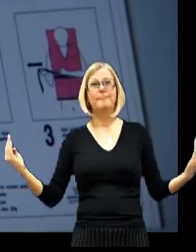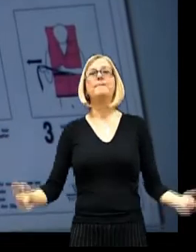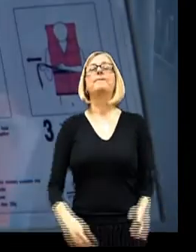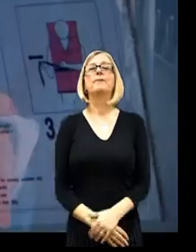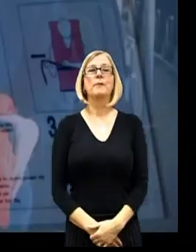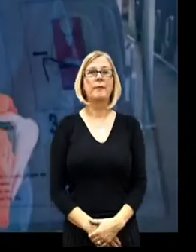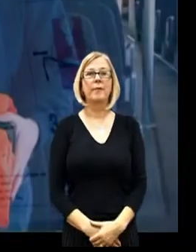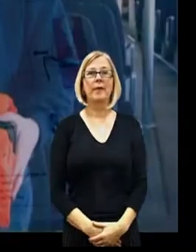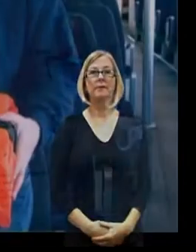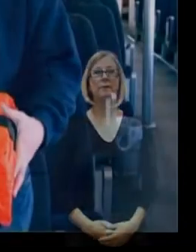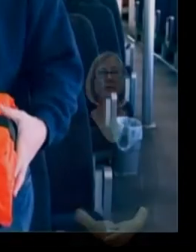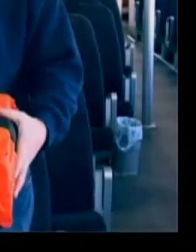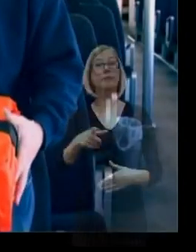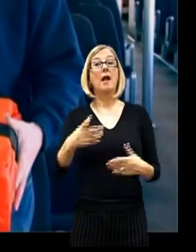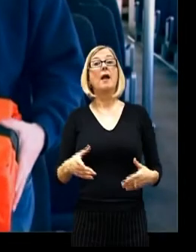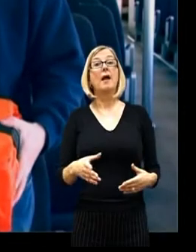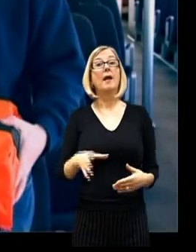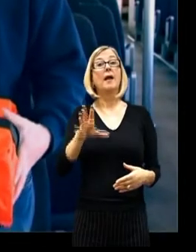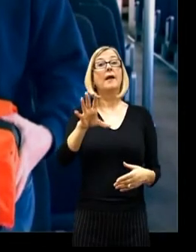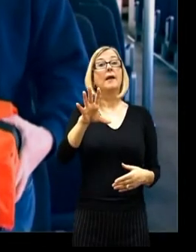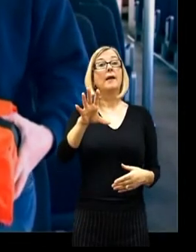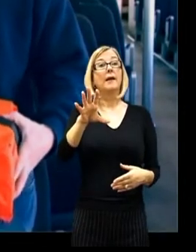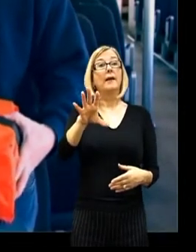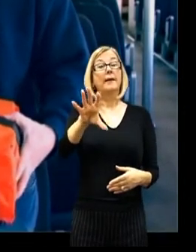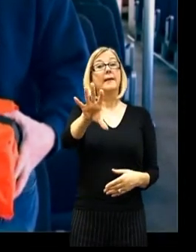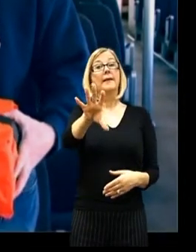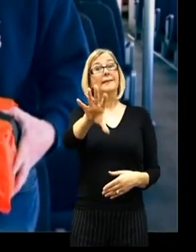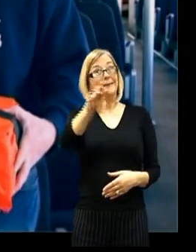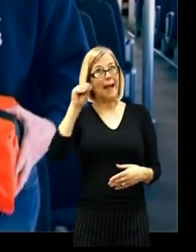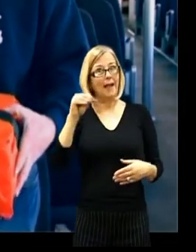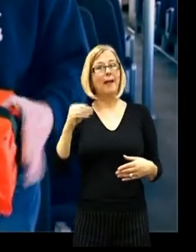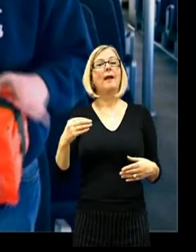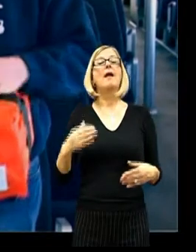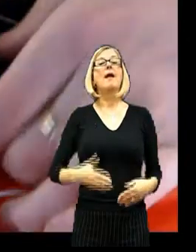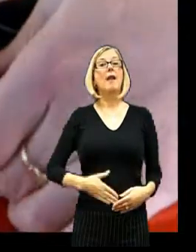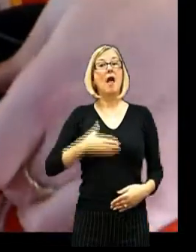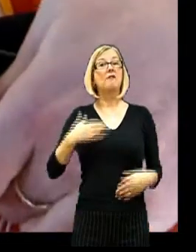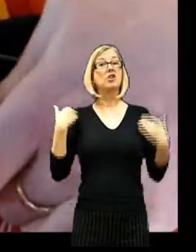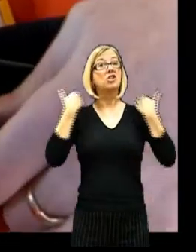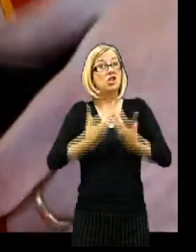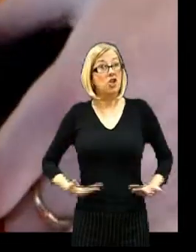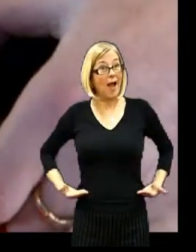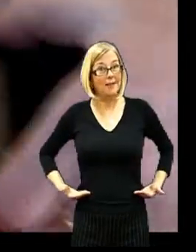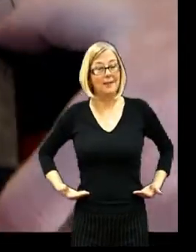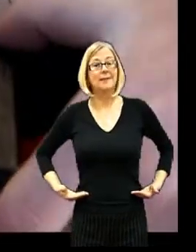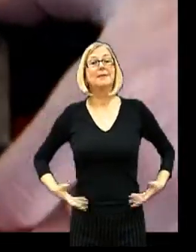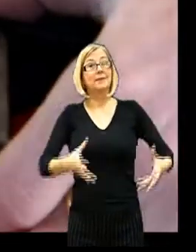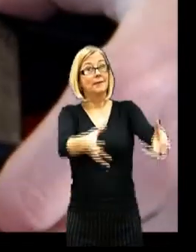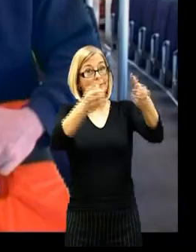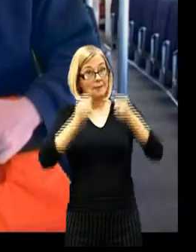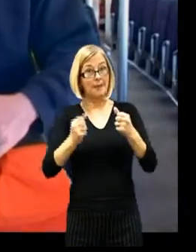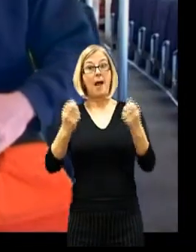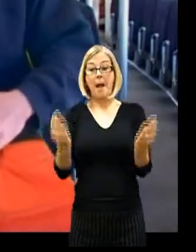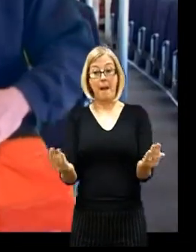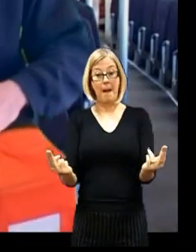crew to the evacuation assembly point. Find the nearest life jacket and do the following. Open the clip and